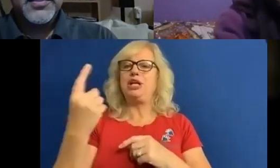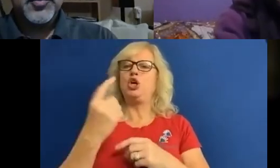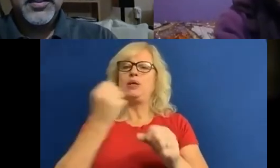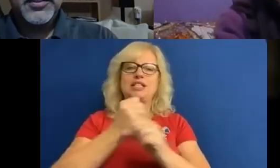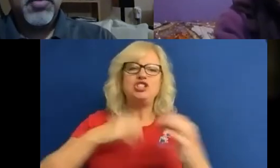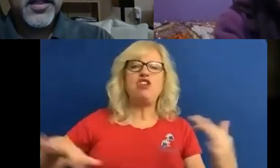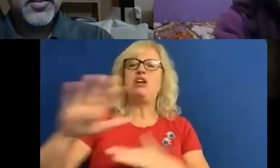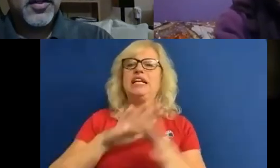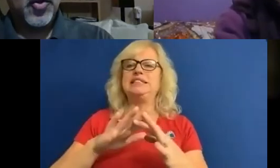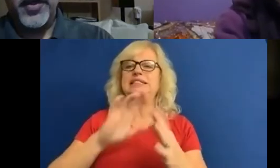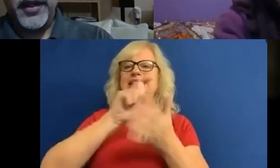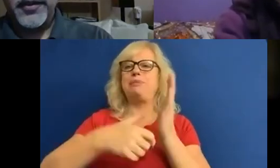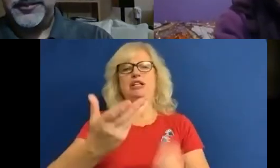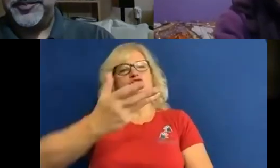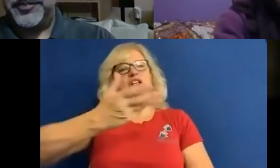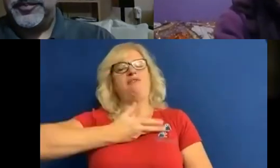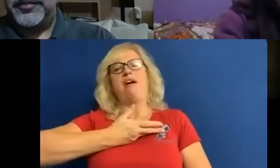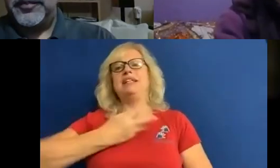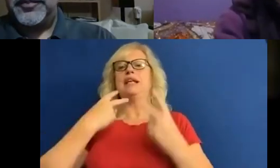disability rights lawyer.